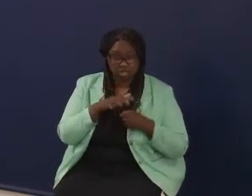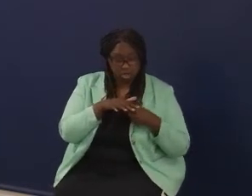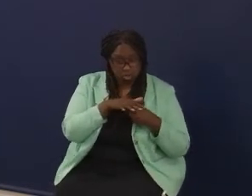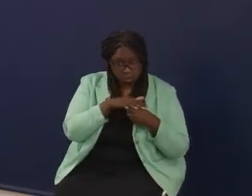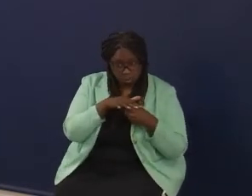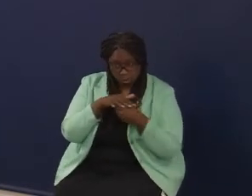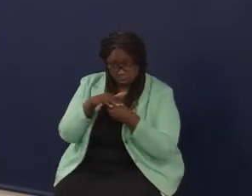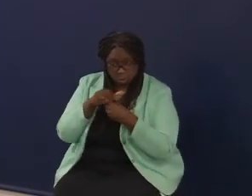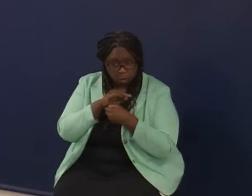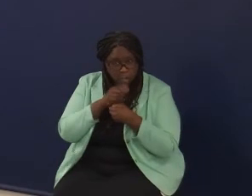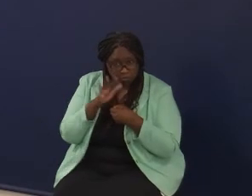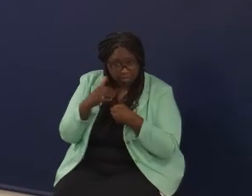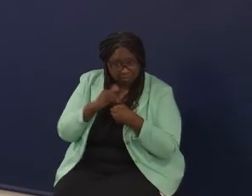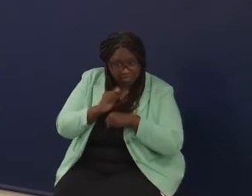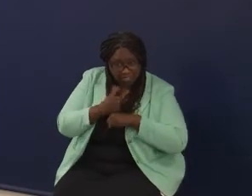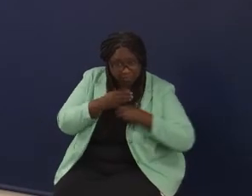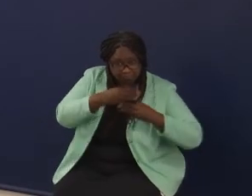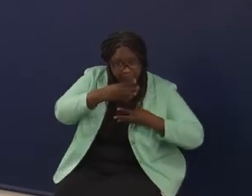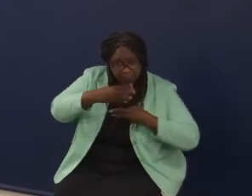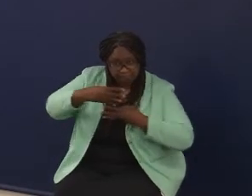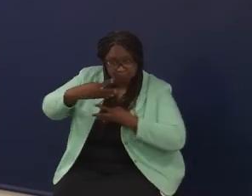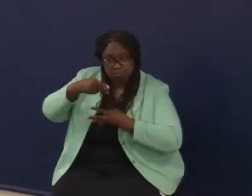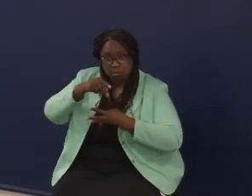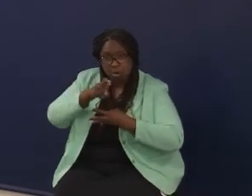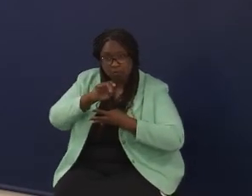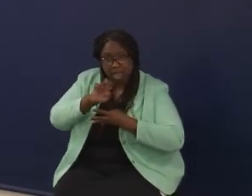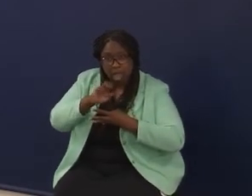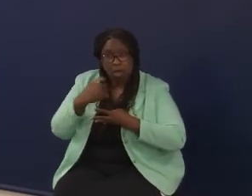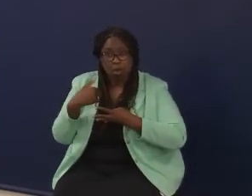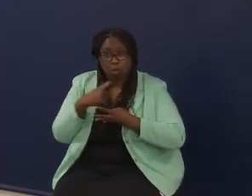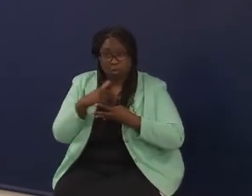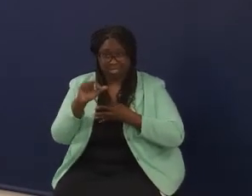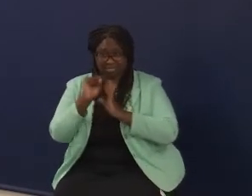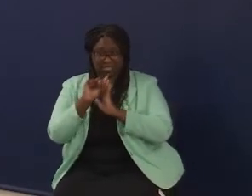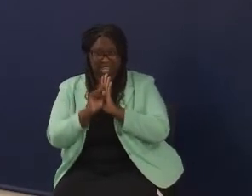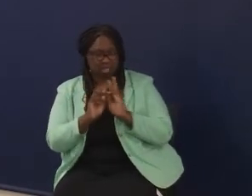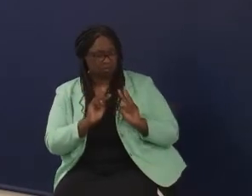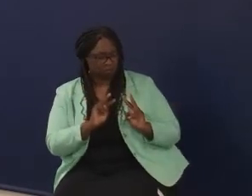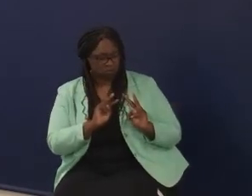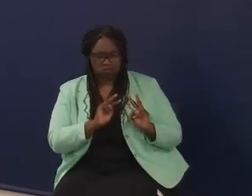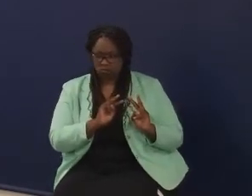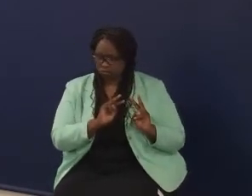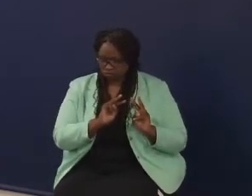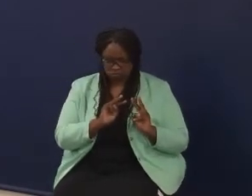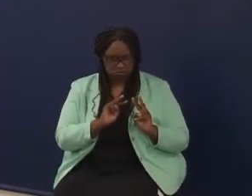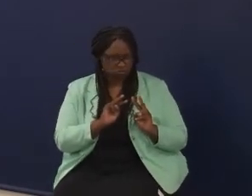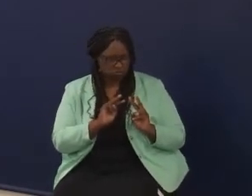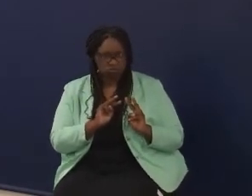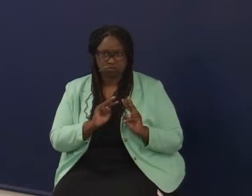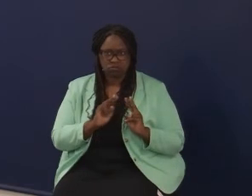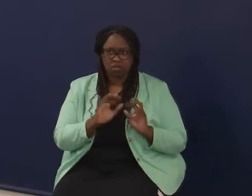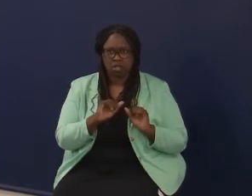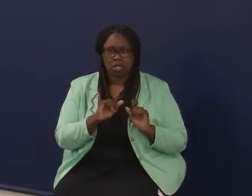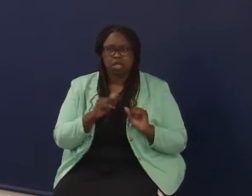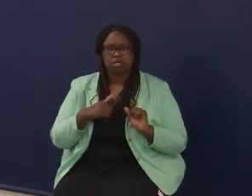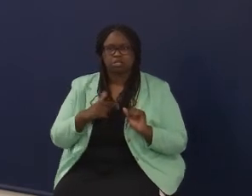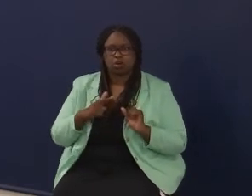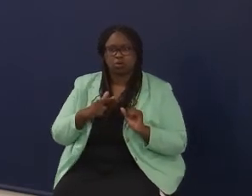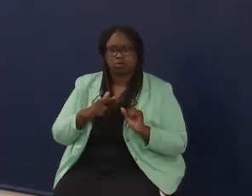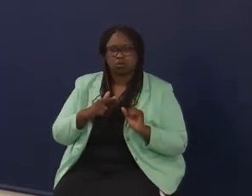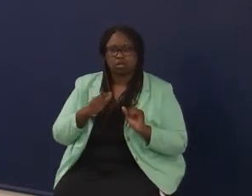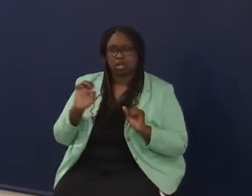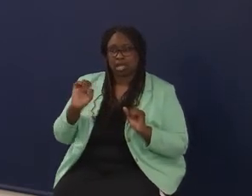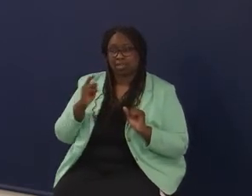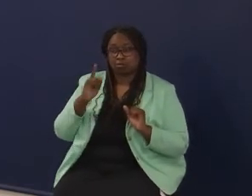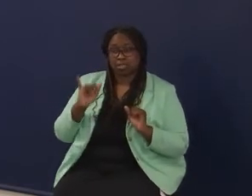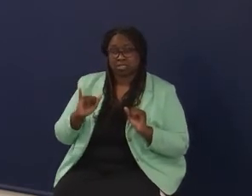profiles, we see what you're doing, we've learned from it, we believe it's a good working and worthy pursuit, and in terms of equity, let's